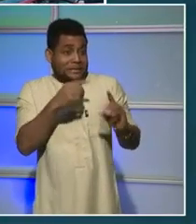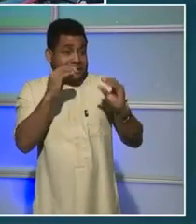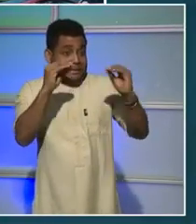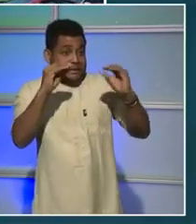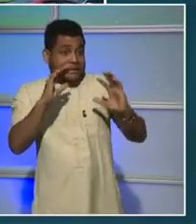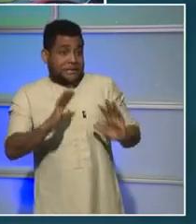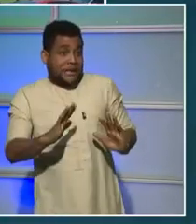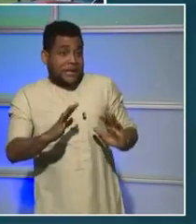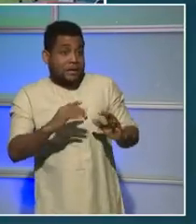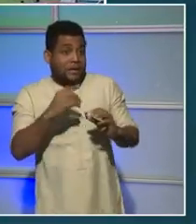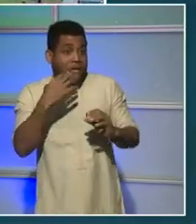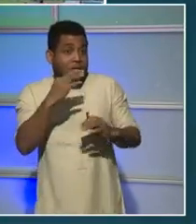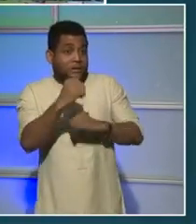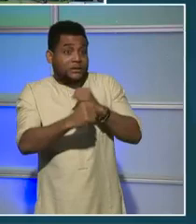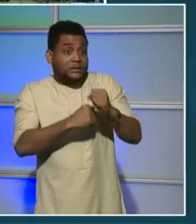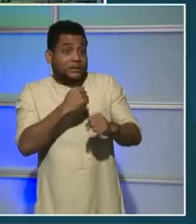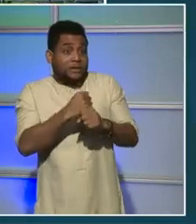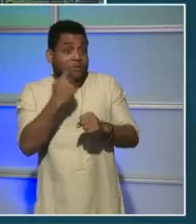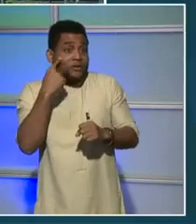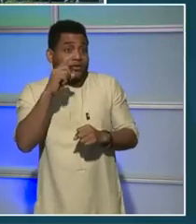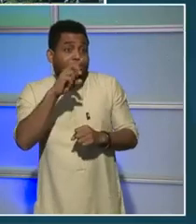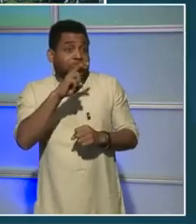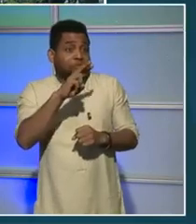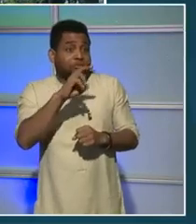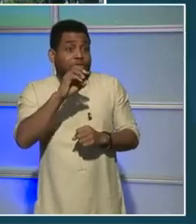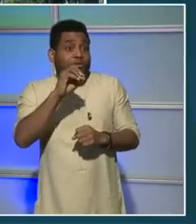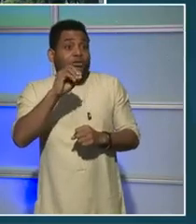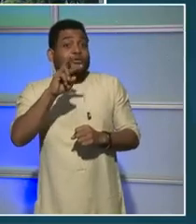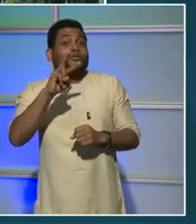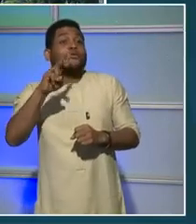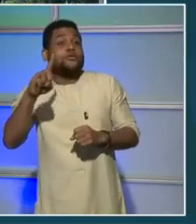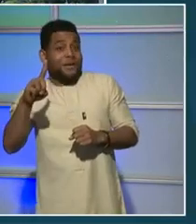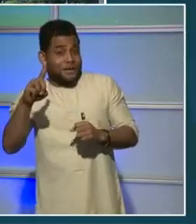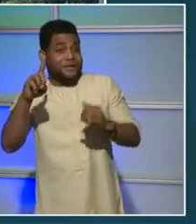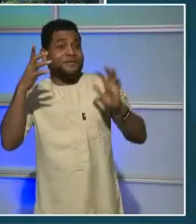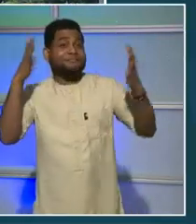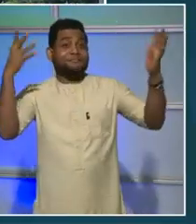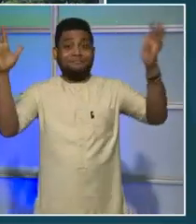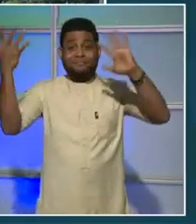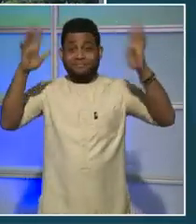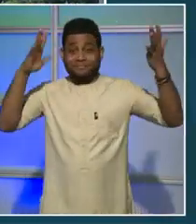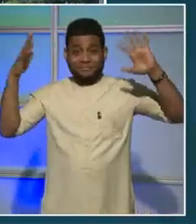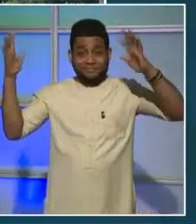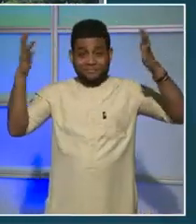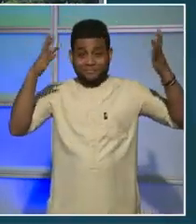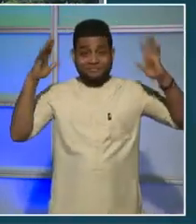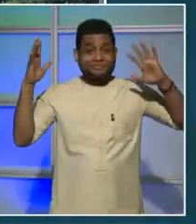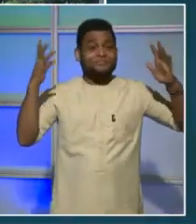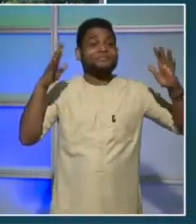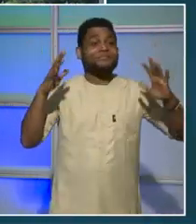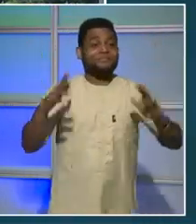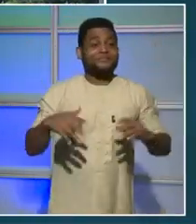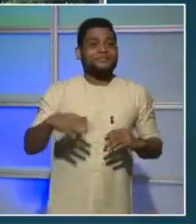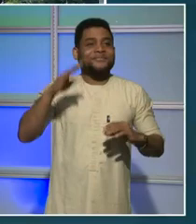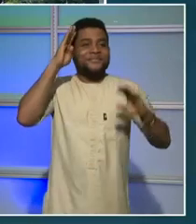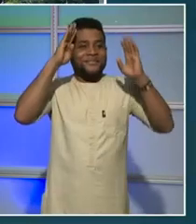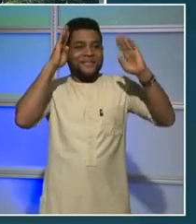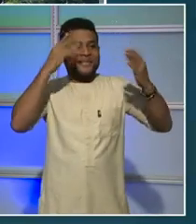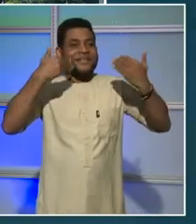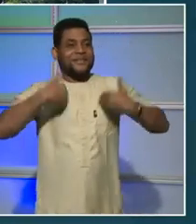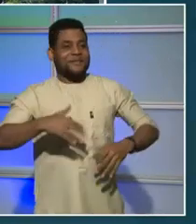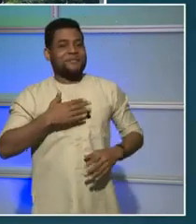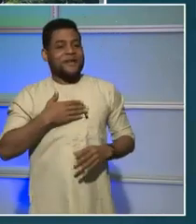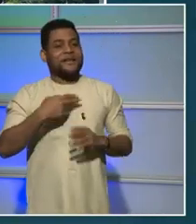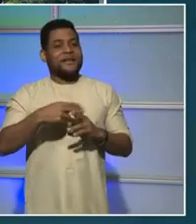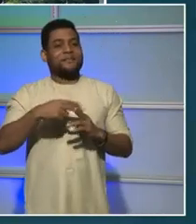2021. Hi. Good evening. Thank you. My name is Alejandro Dias Granados. I teach in